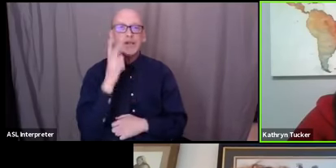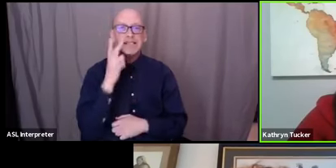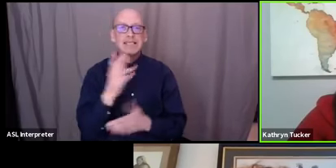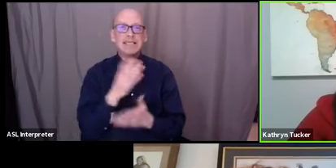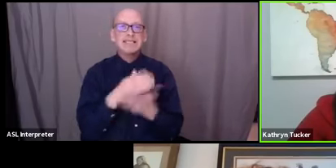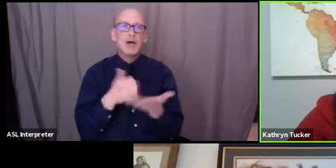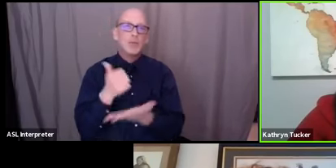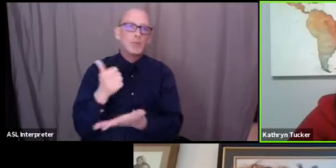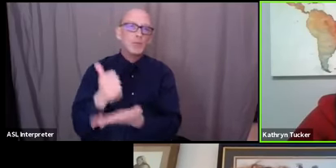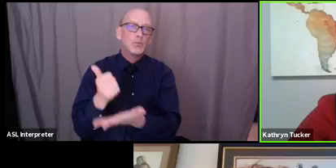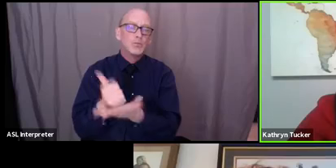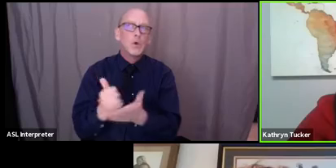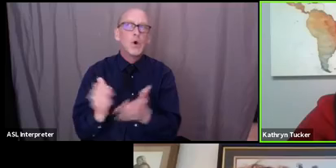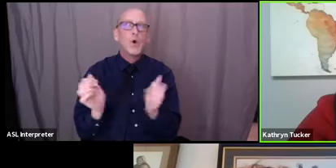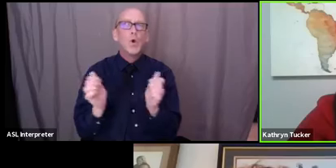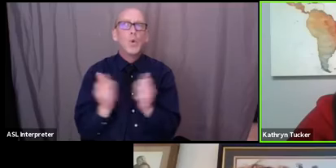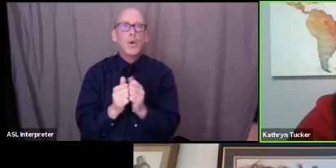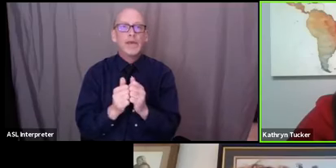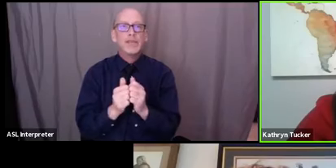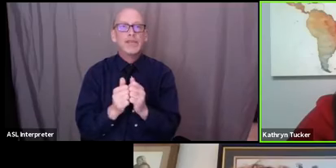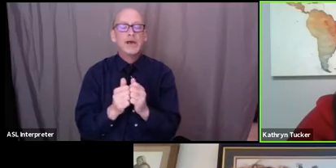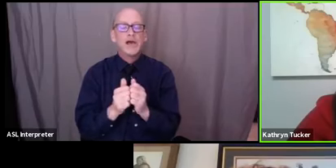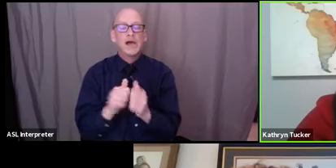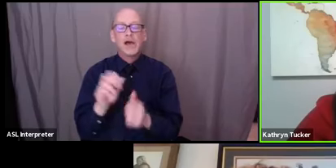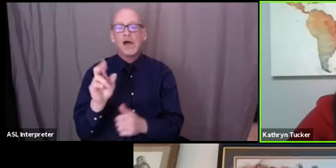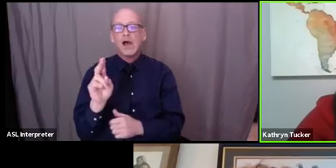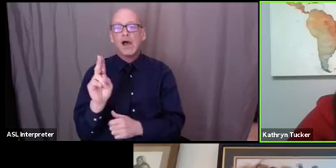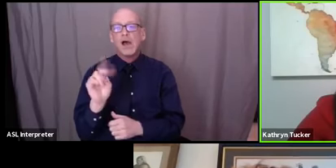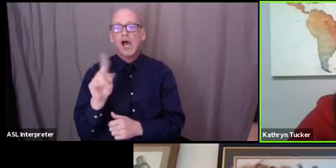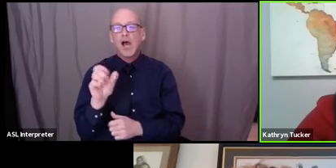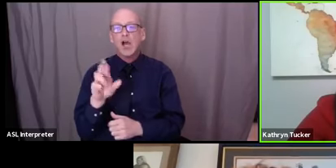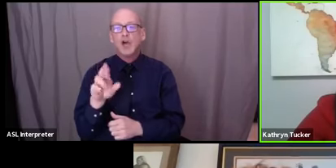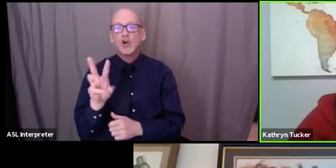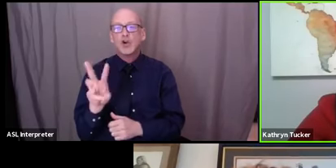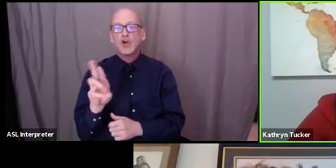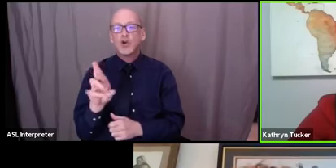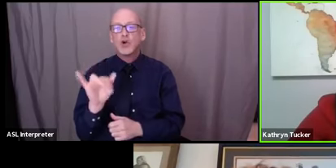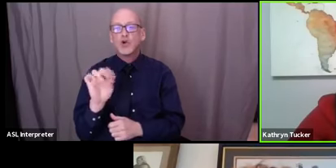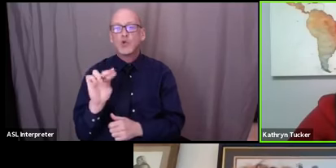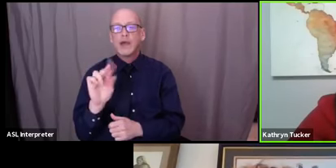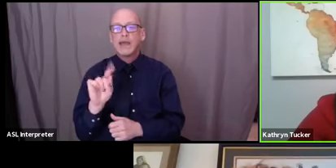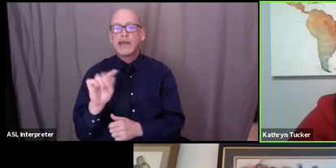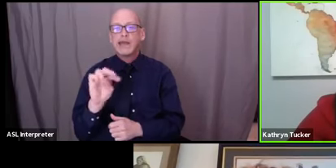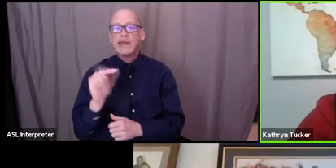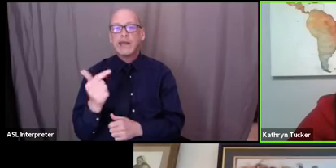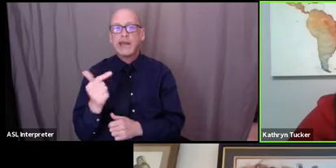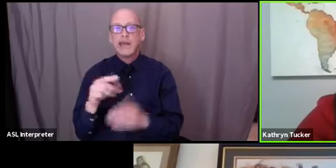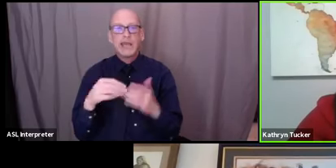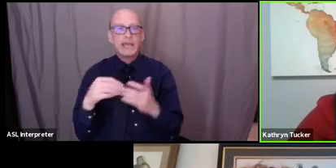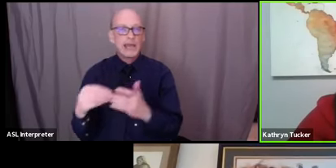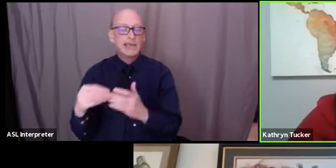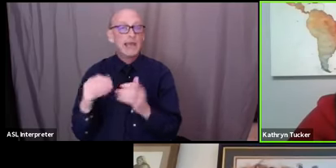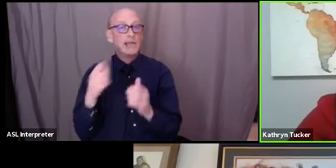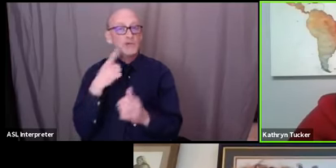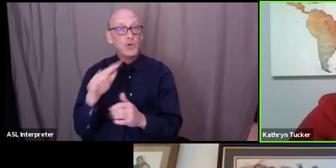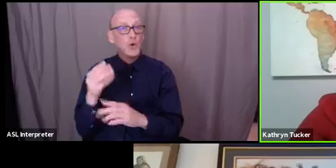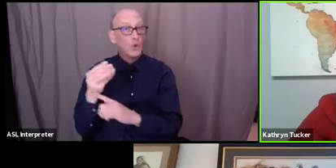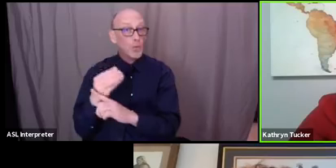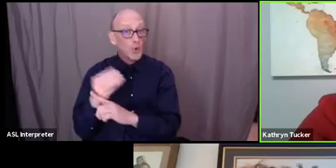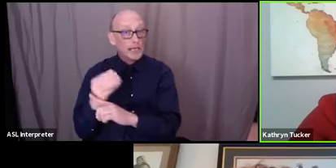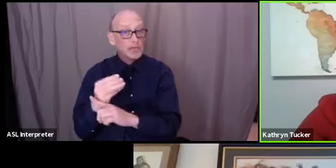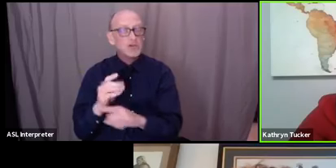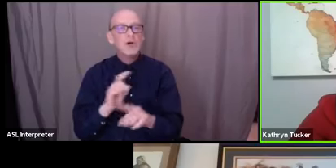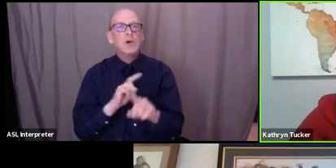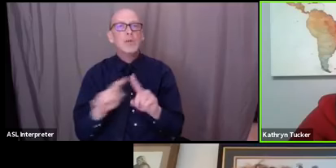and a little bit of room with uh underwriting guidelines for those pursuing a mortgage and unfortunately especially with the